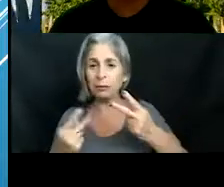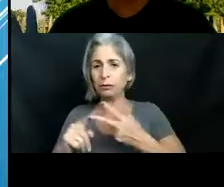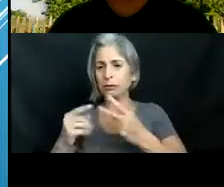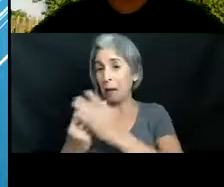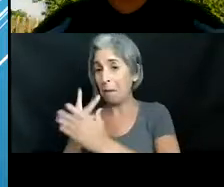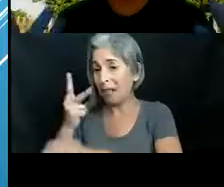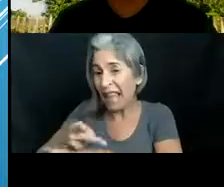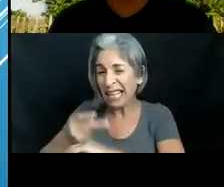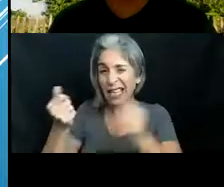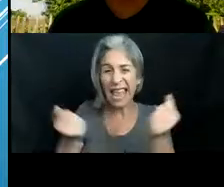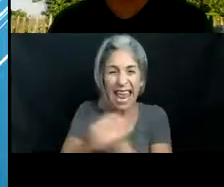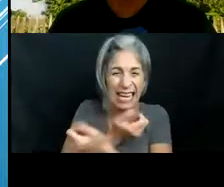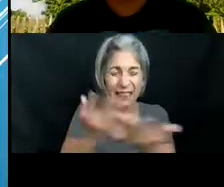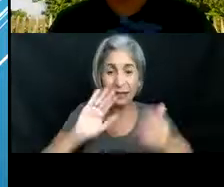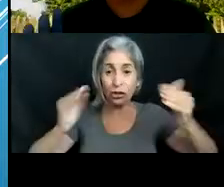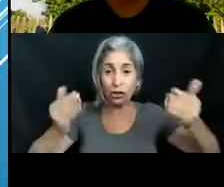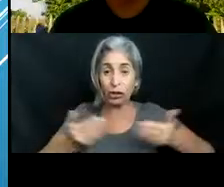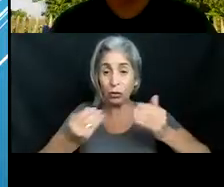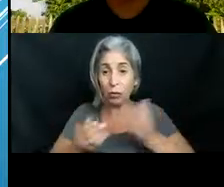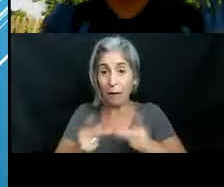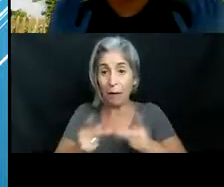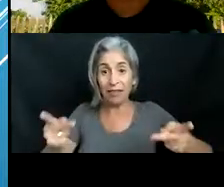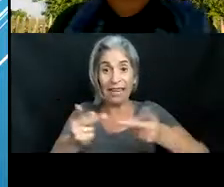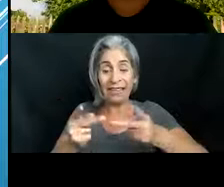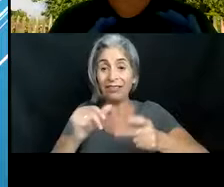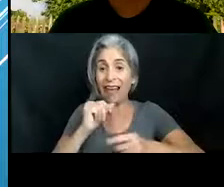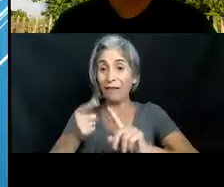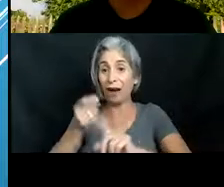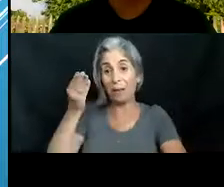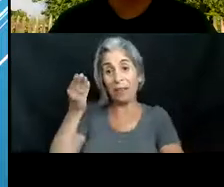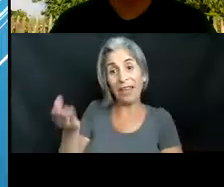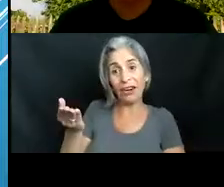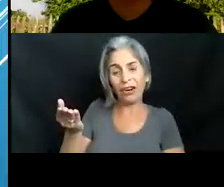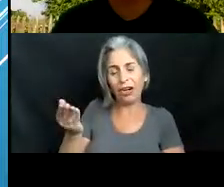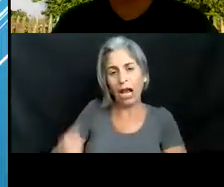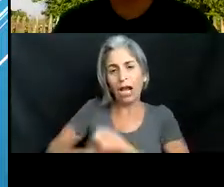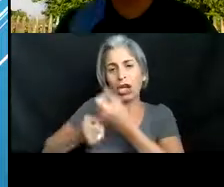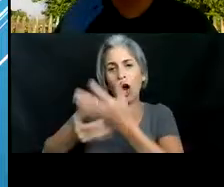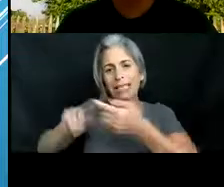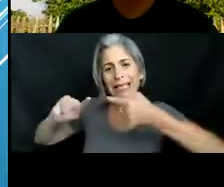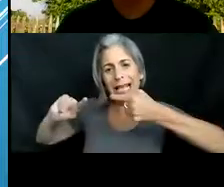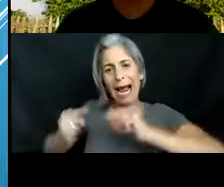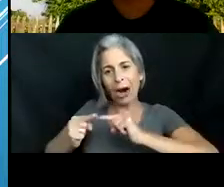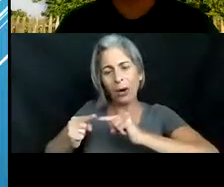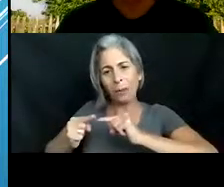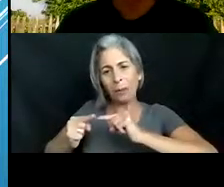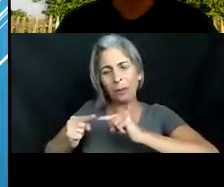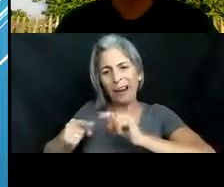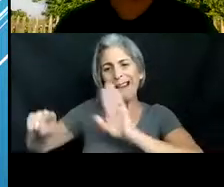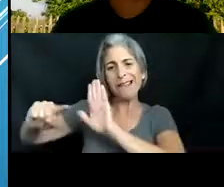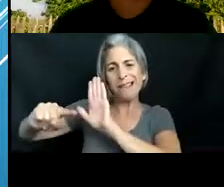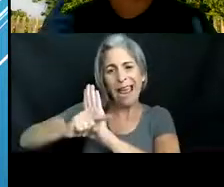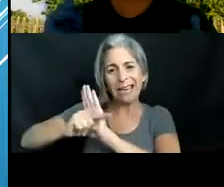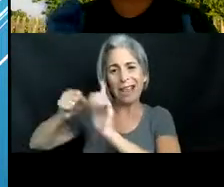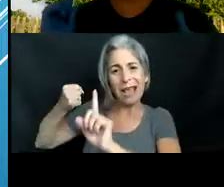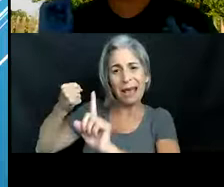anything that is introduced to a place that's not from there and it causes harm to that ecosystem it negatively impacts that environment